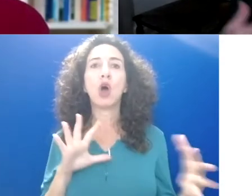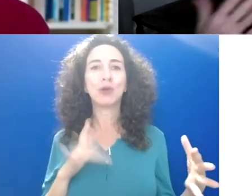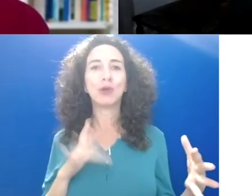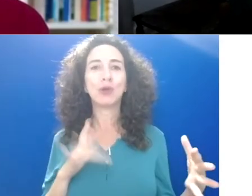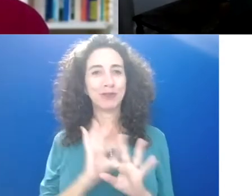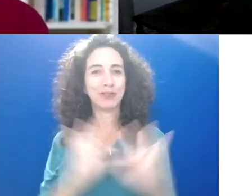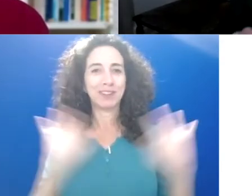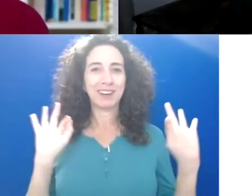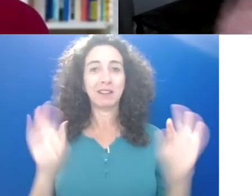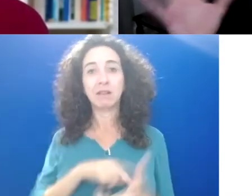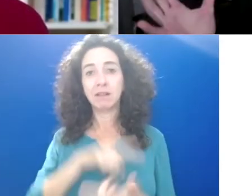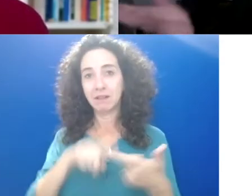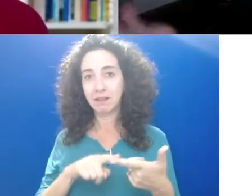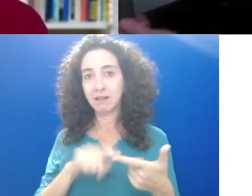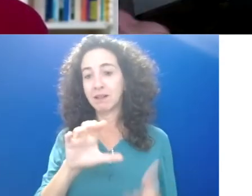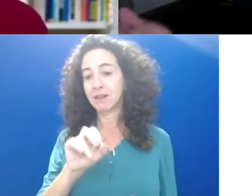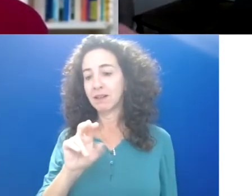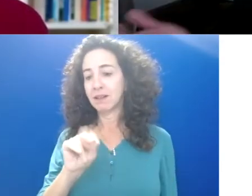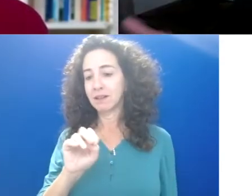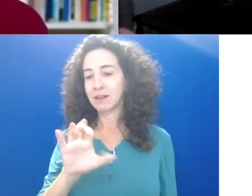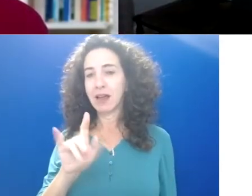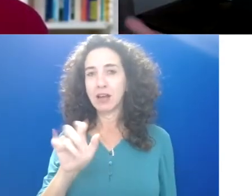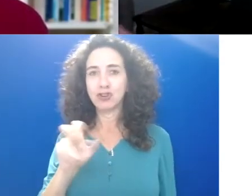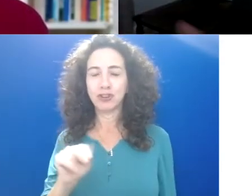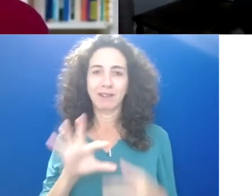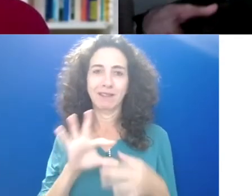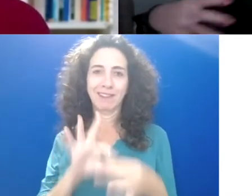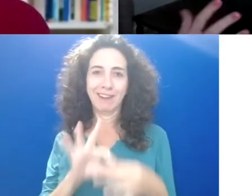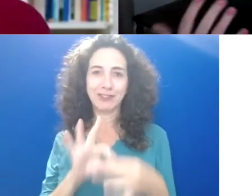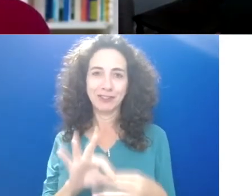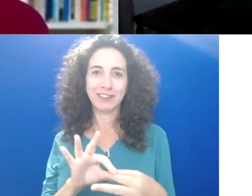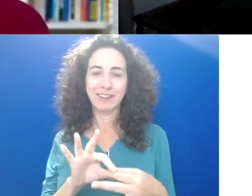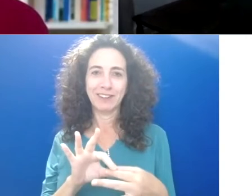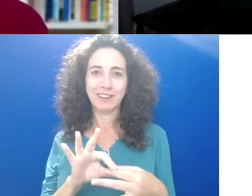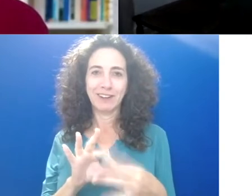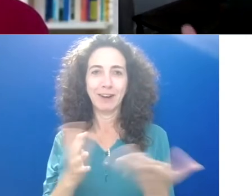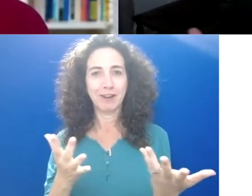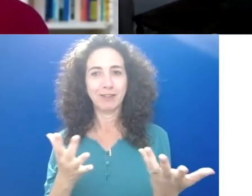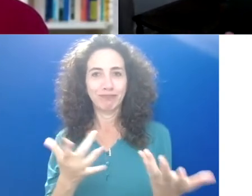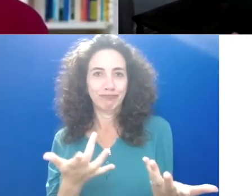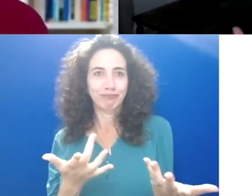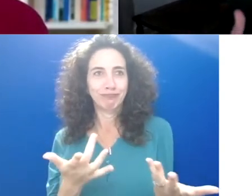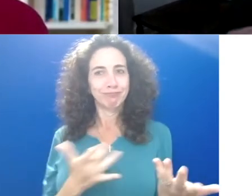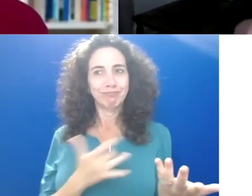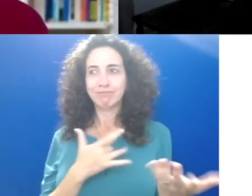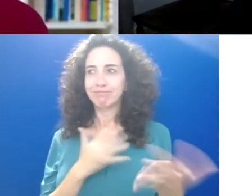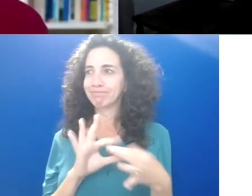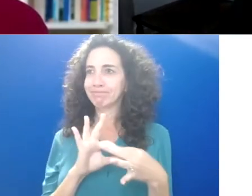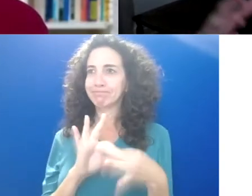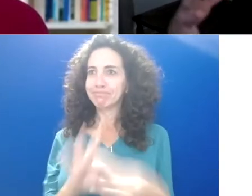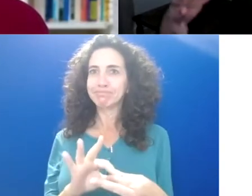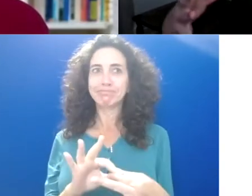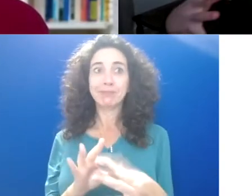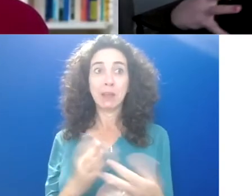And then connection is feeling, well, I'm defining it with the definition, but sense of connection, sometimes with the activity